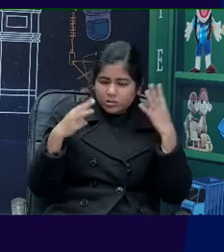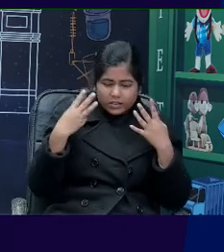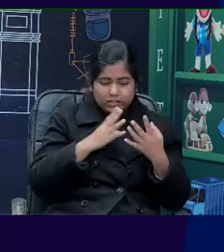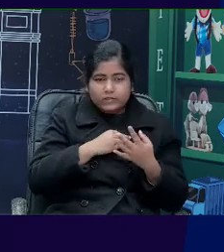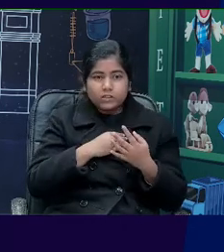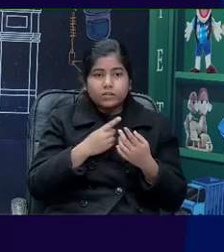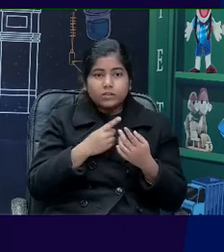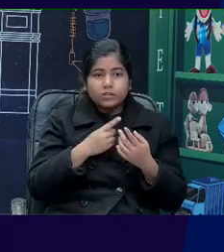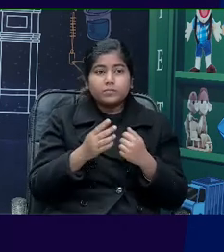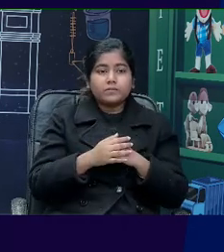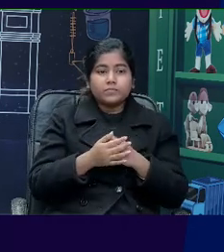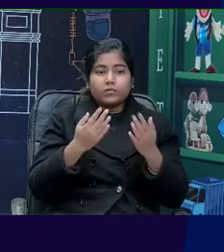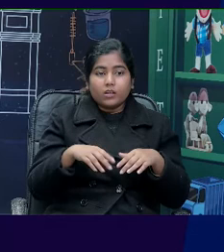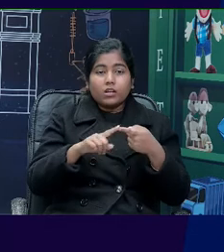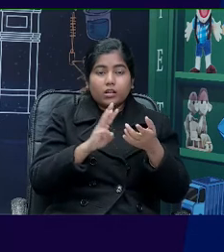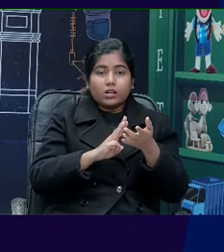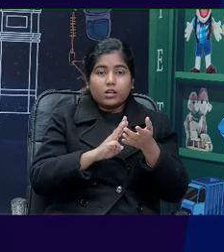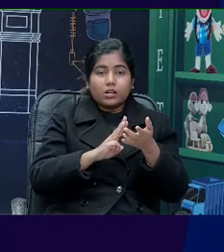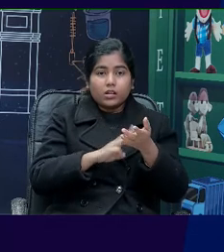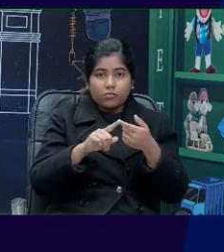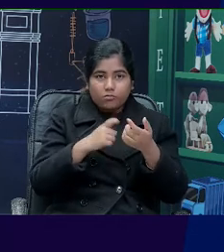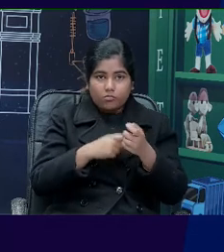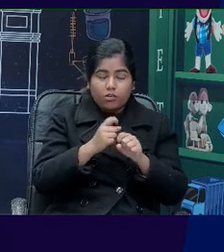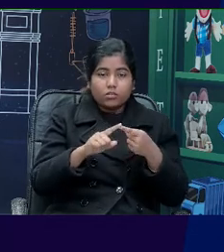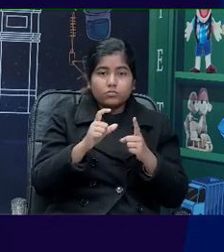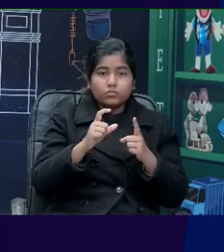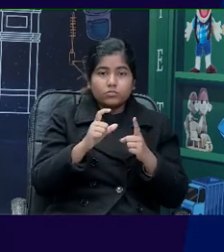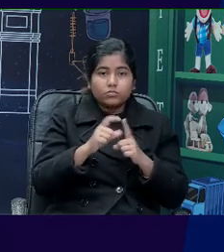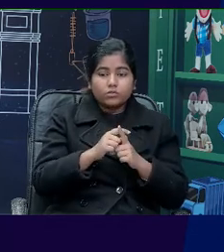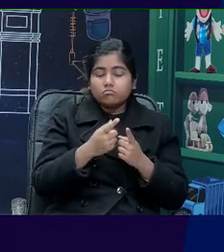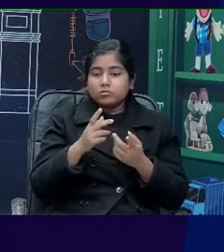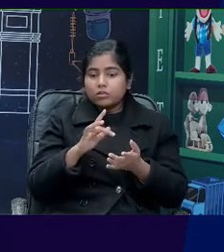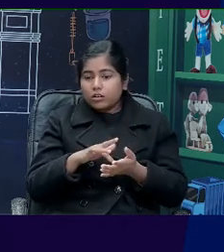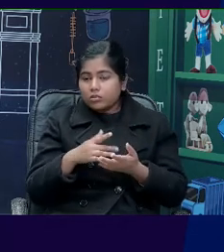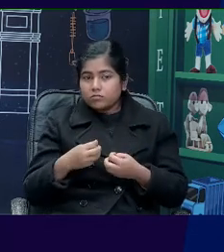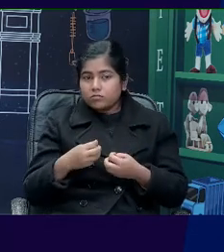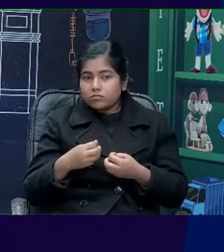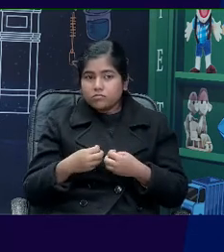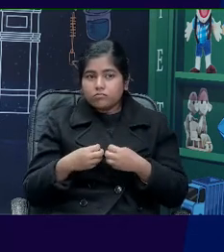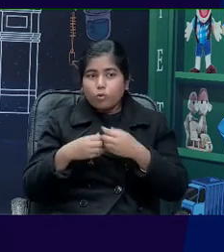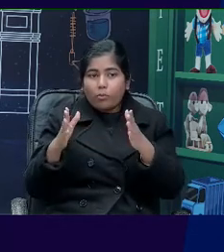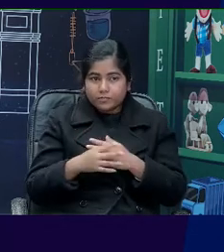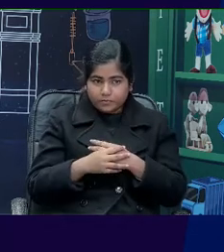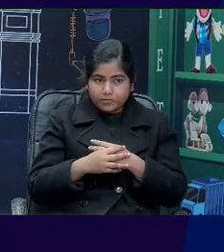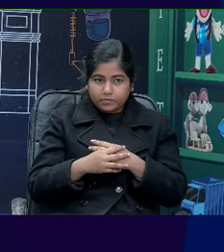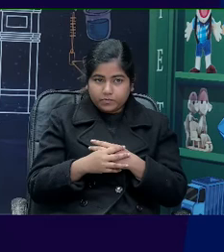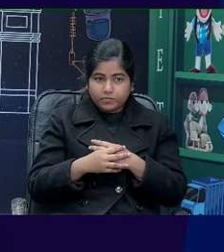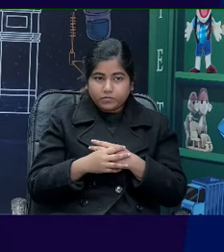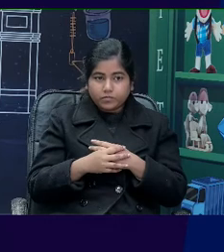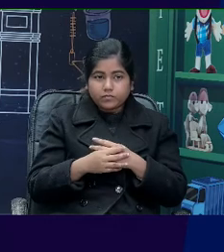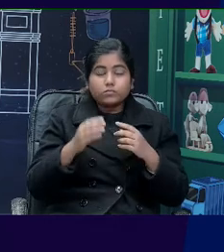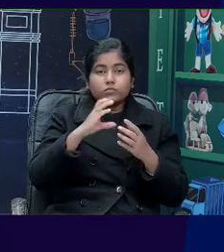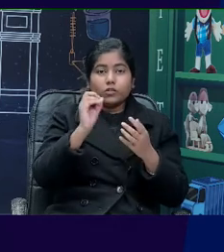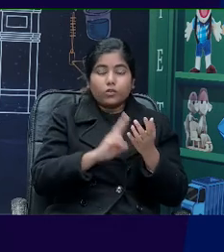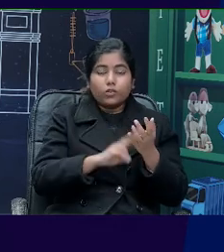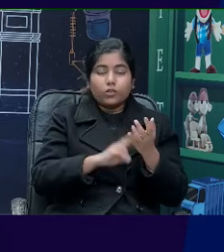which means to appear or to come out of somewhere. And quivering, which means to shake slightly. The next is